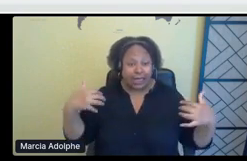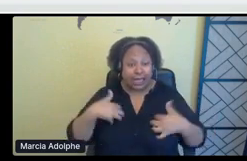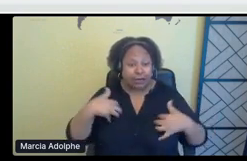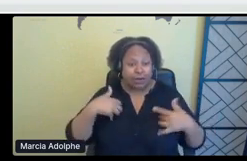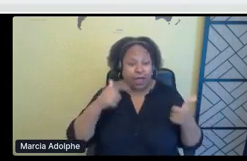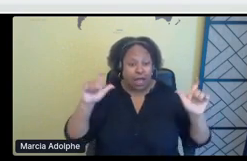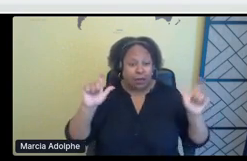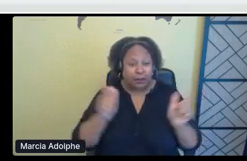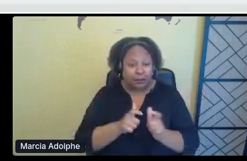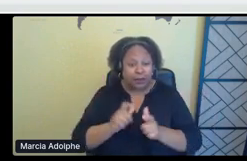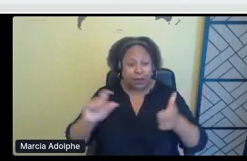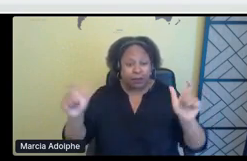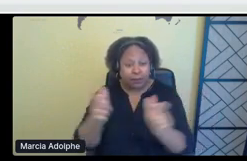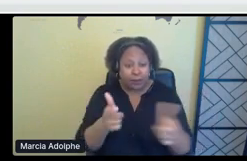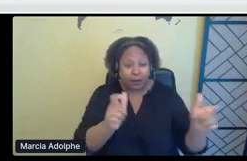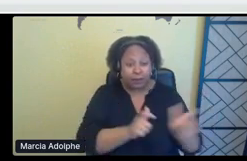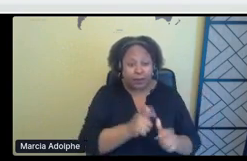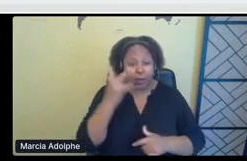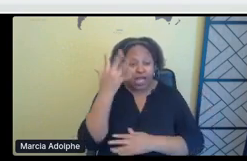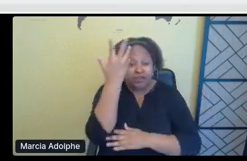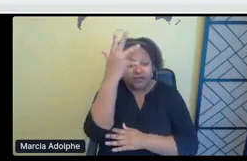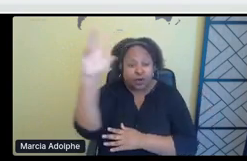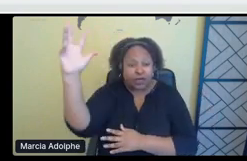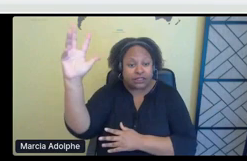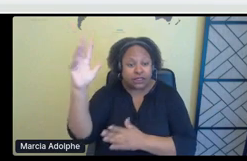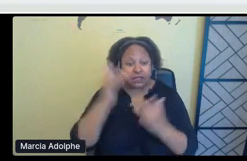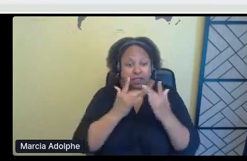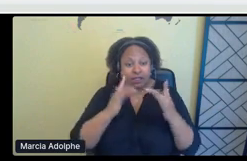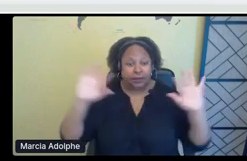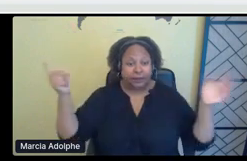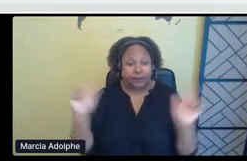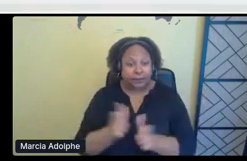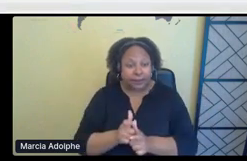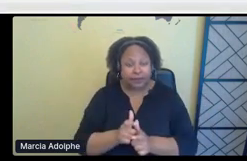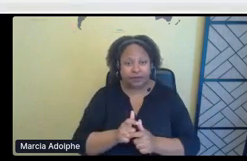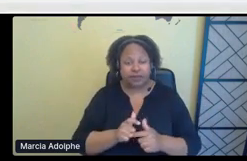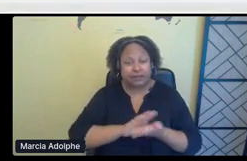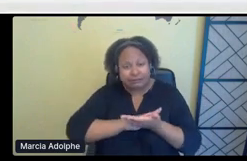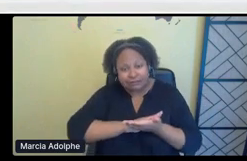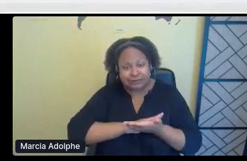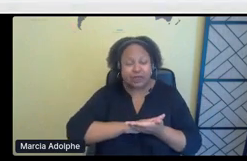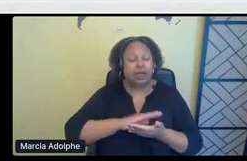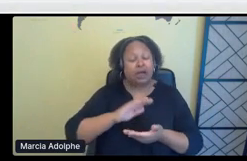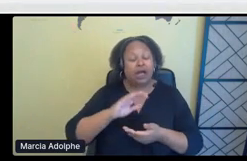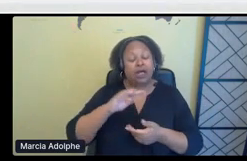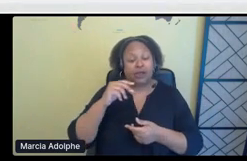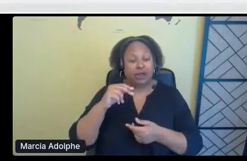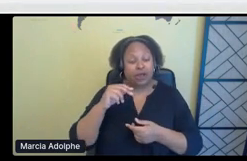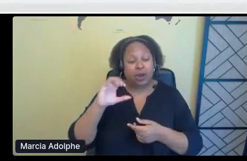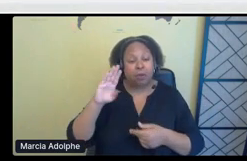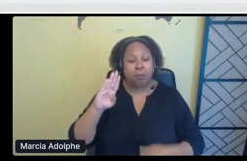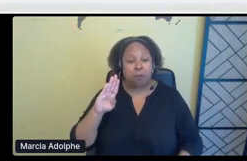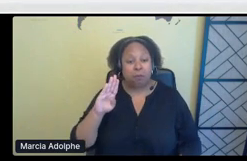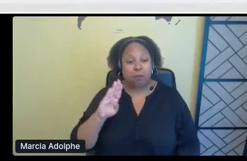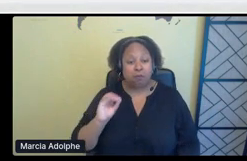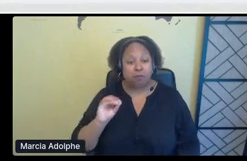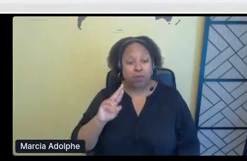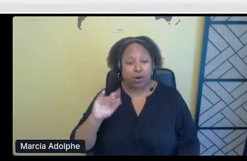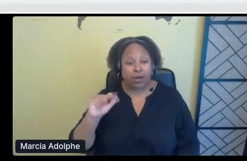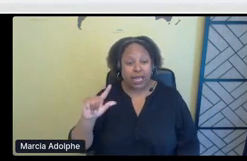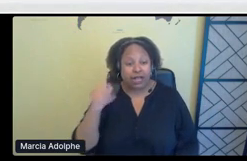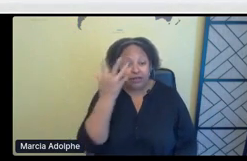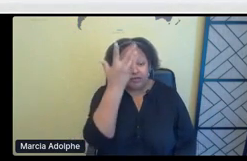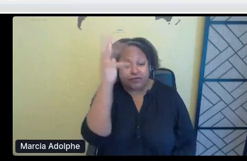um, deforestation and fragmentation of the pristine boreal, the Northern lungs of mother earth that hold in the carbon. And we